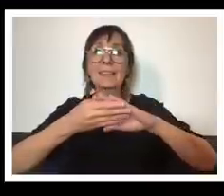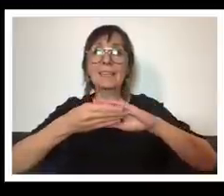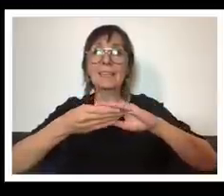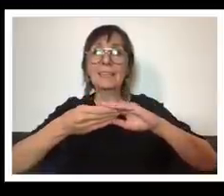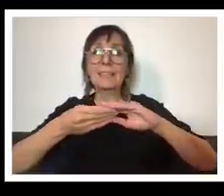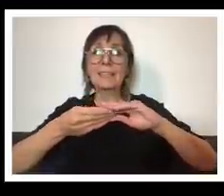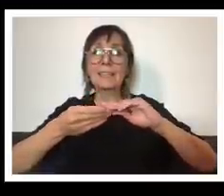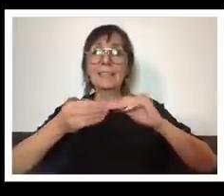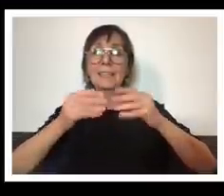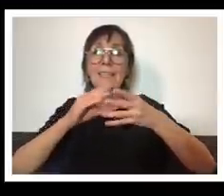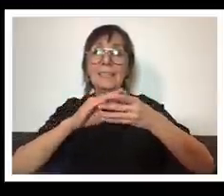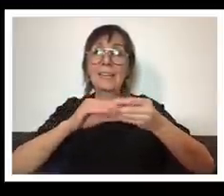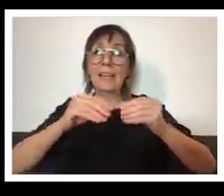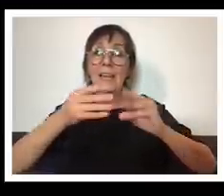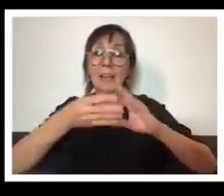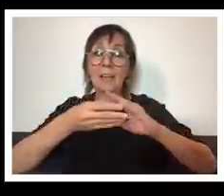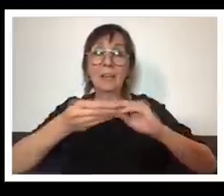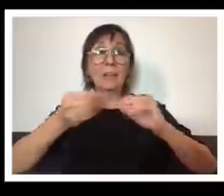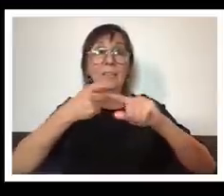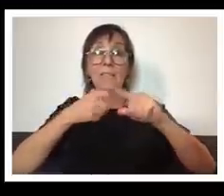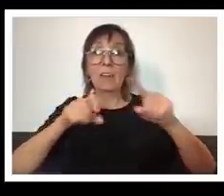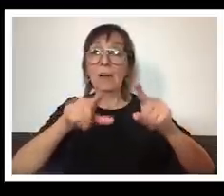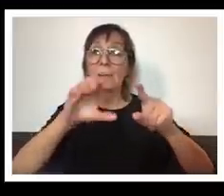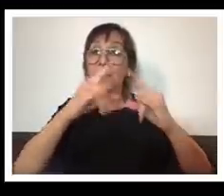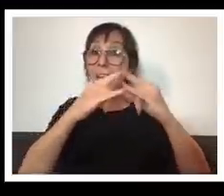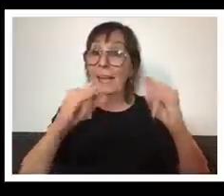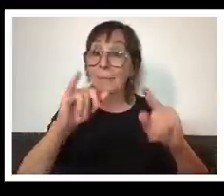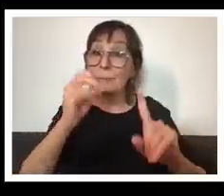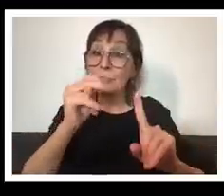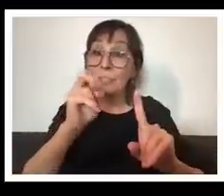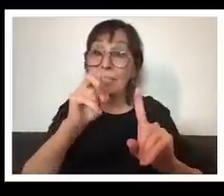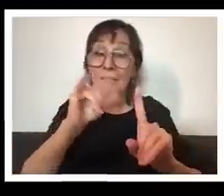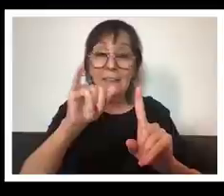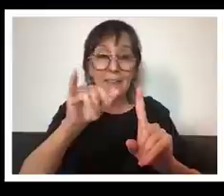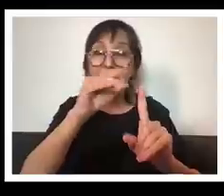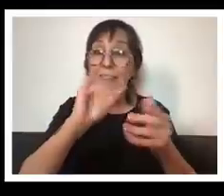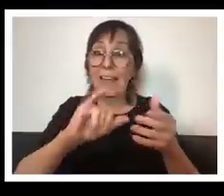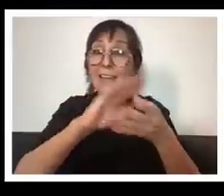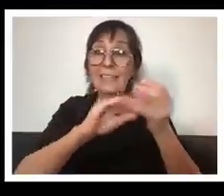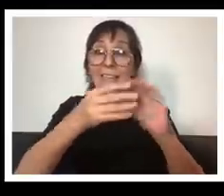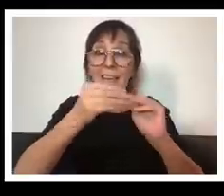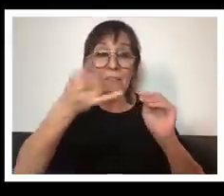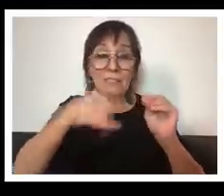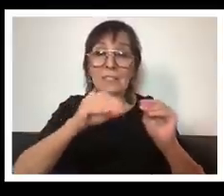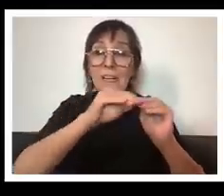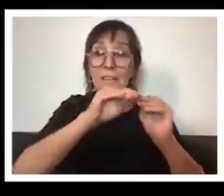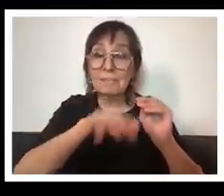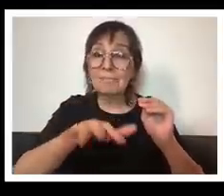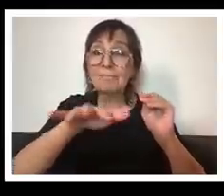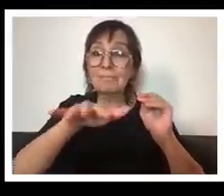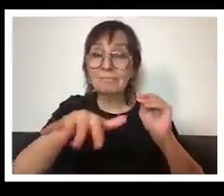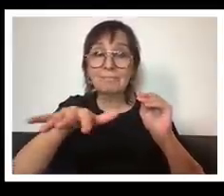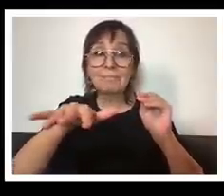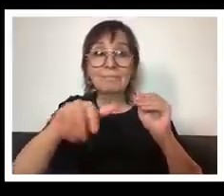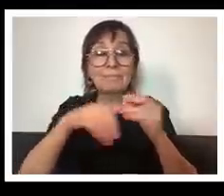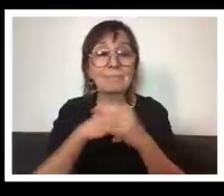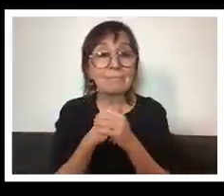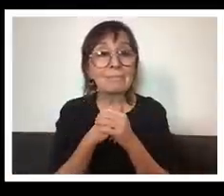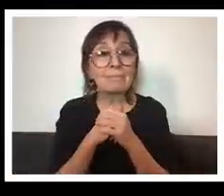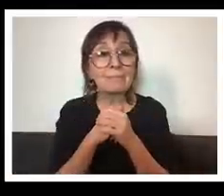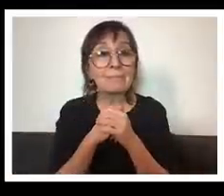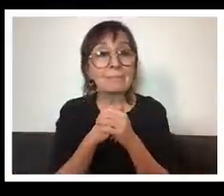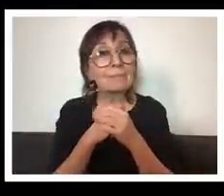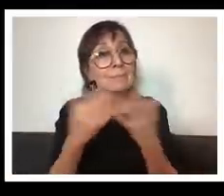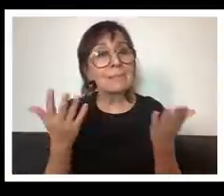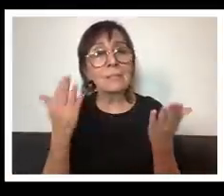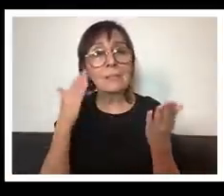arising out of camp janette uh you know continues to to uh you